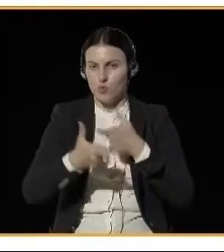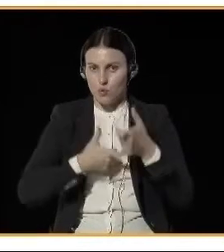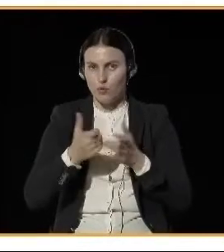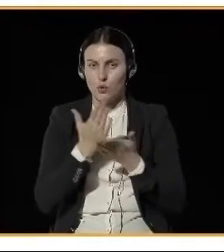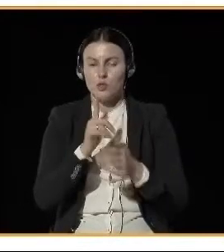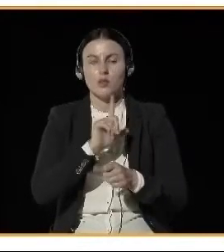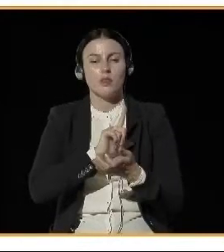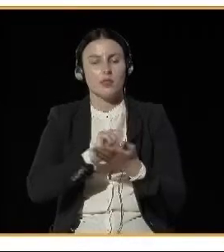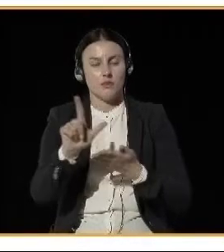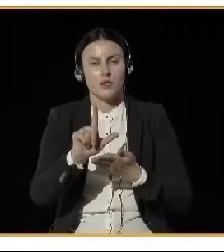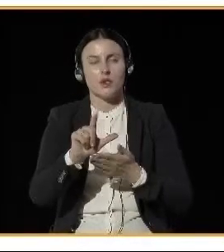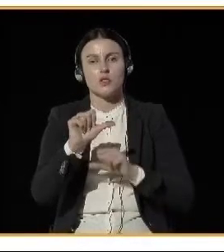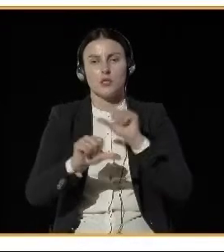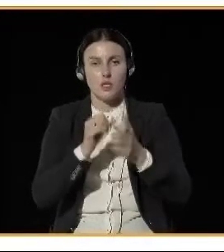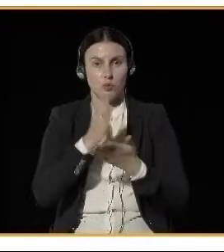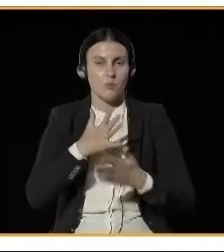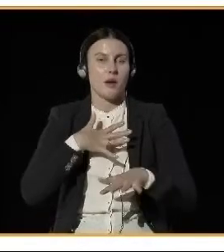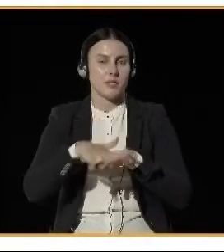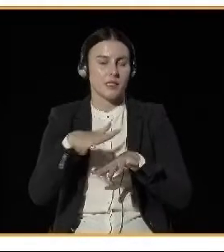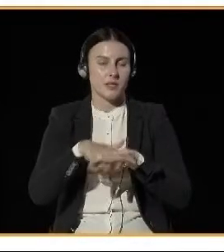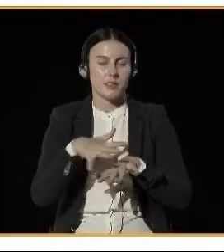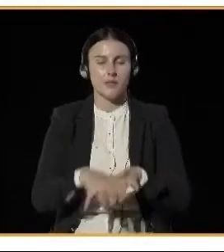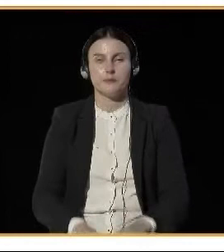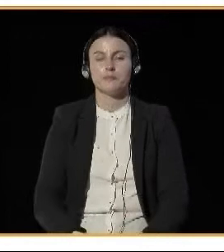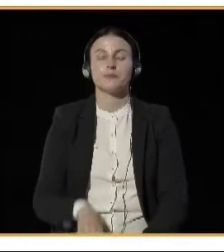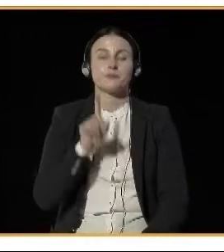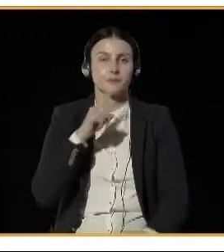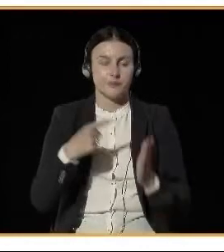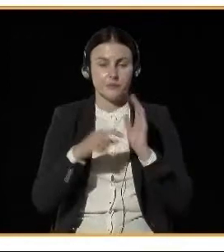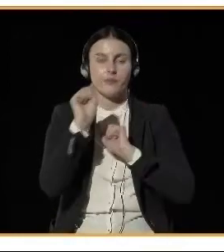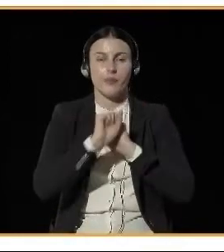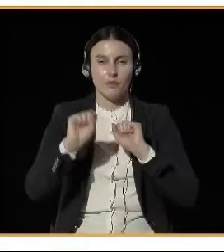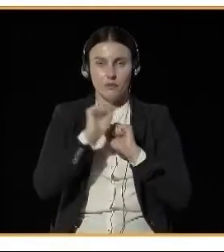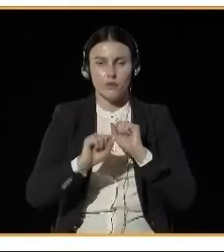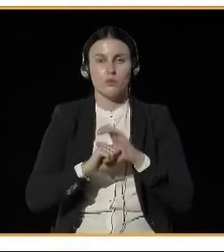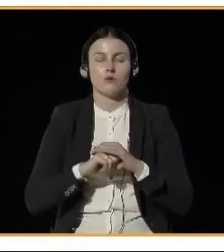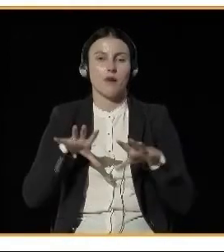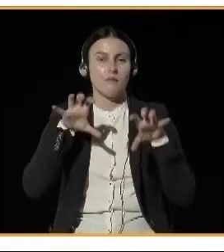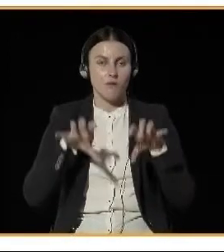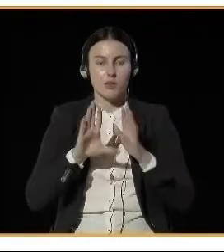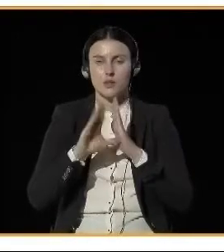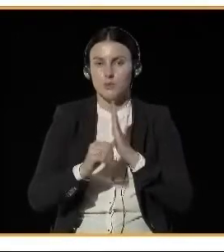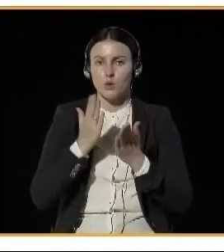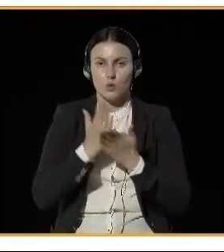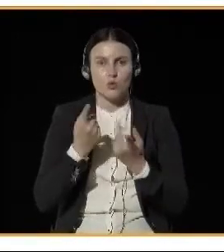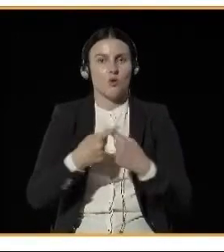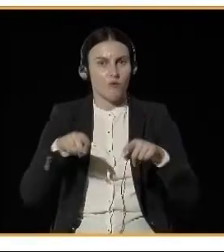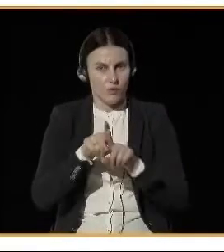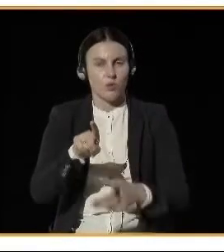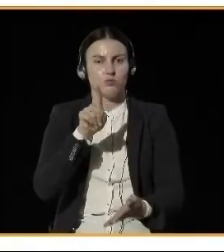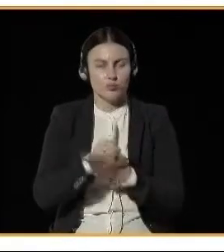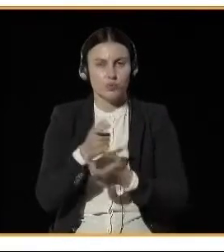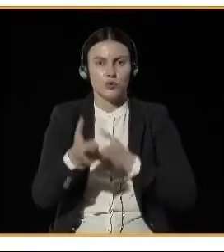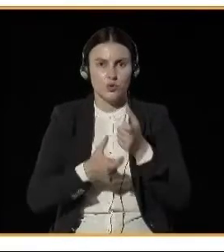And Wrocław has indeed taken a lot of measures to improve air quality since